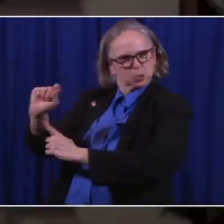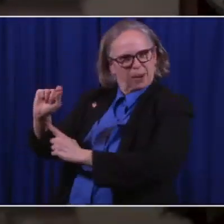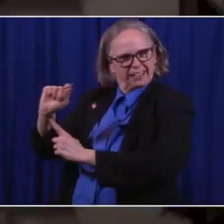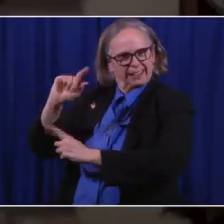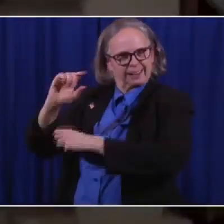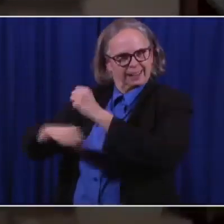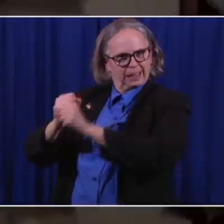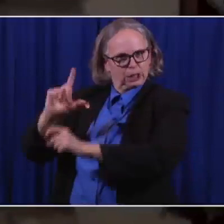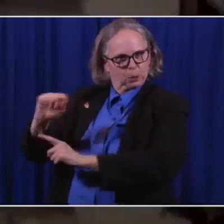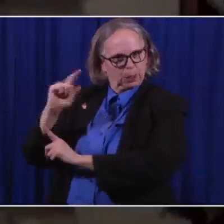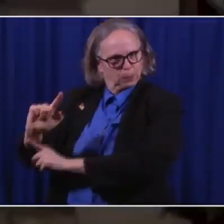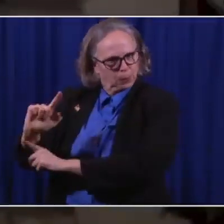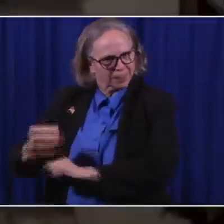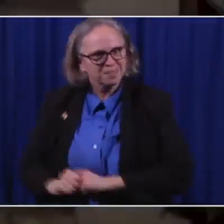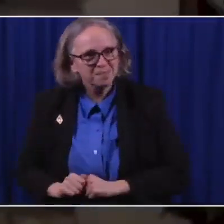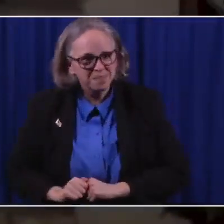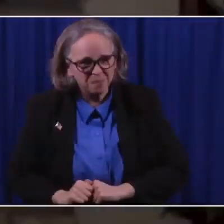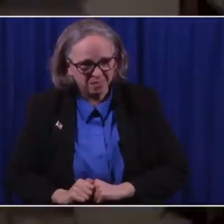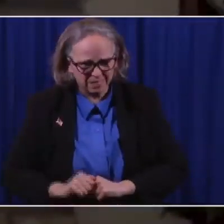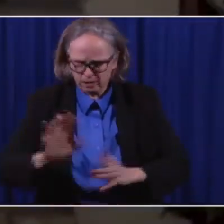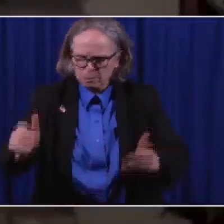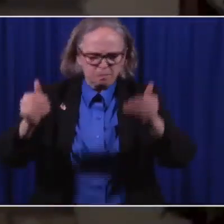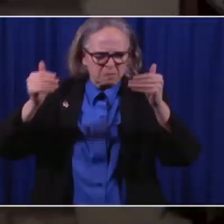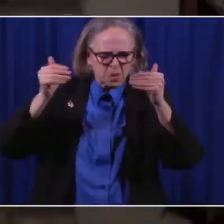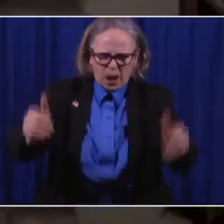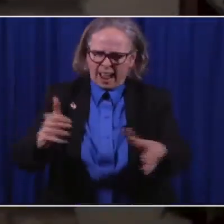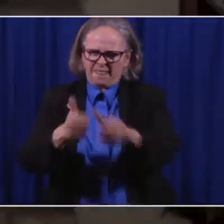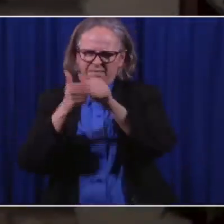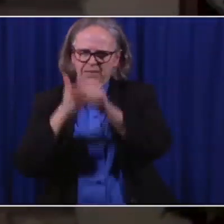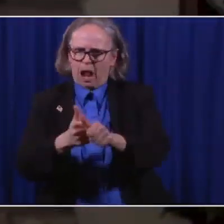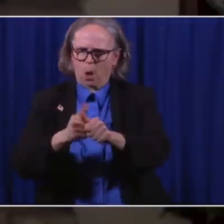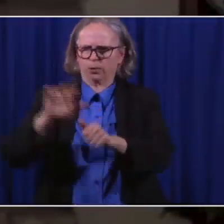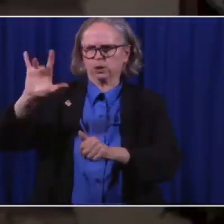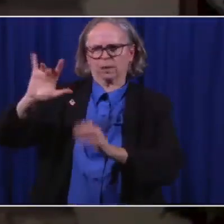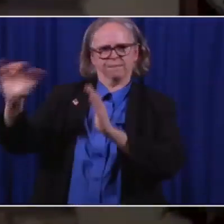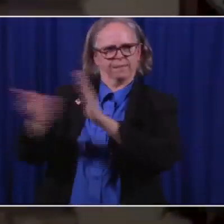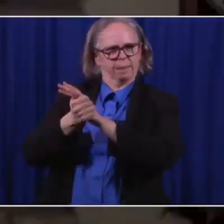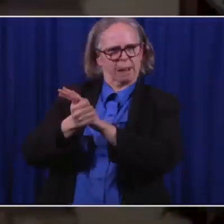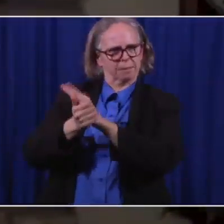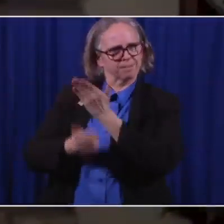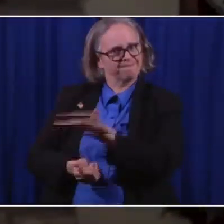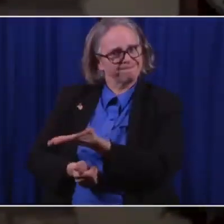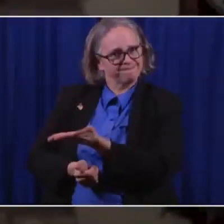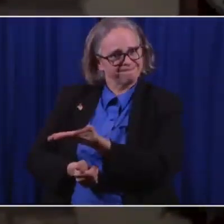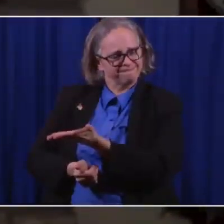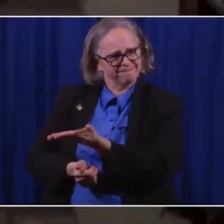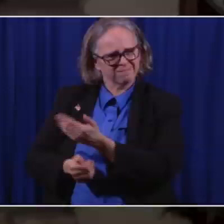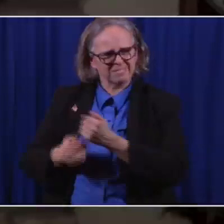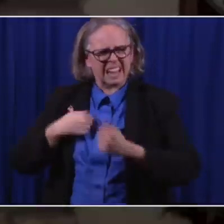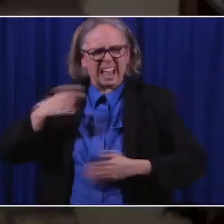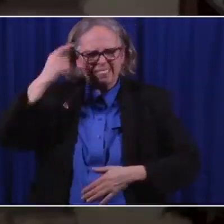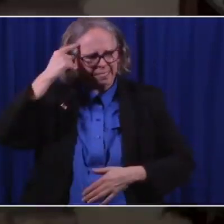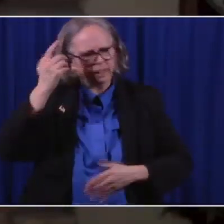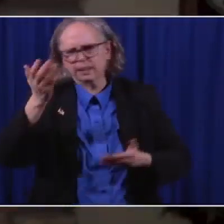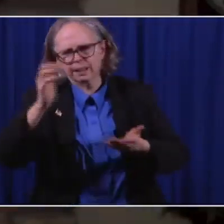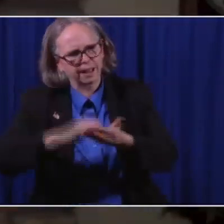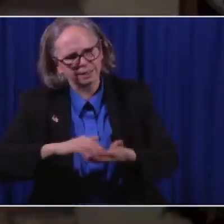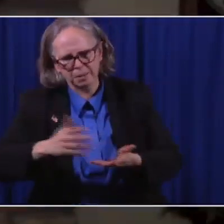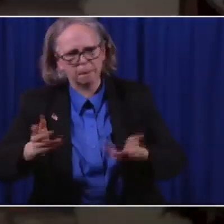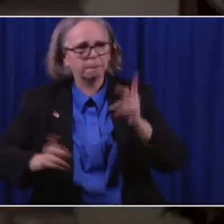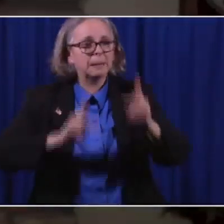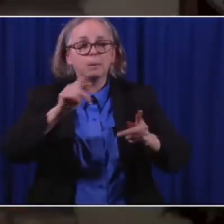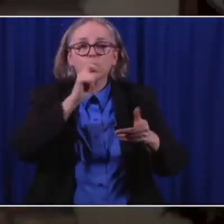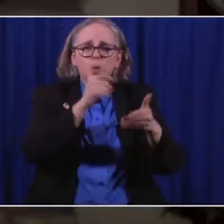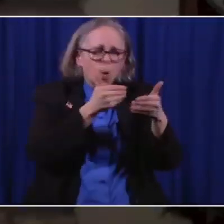And invoking the 25th Amendment, I think, and again, this is something that people close to it,